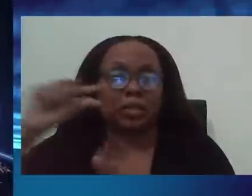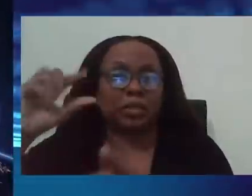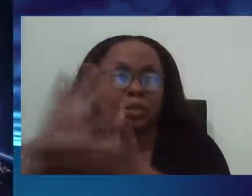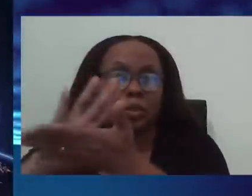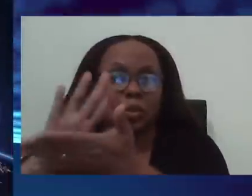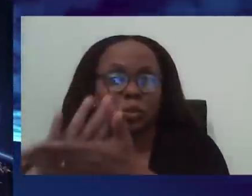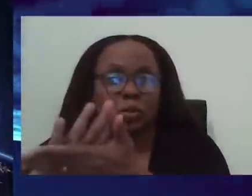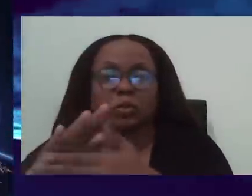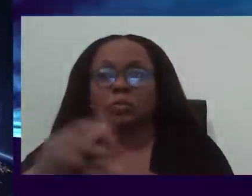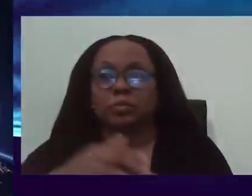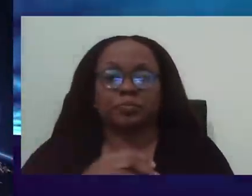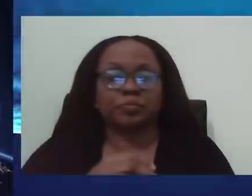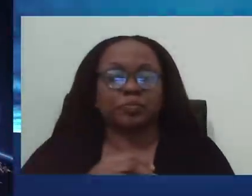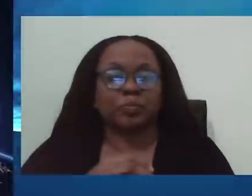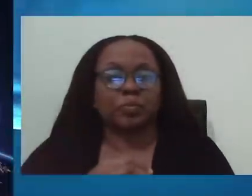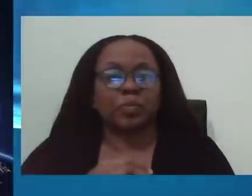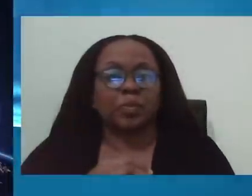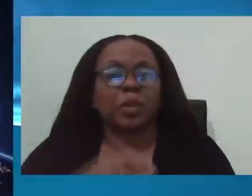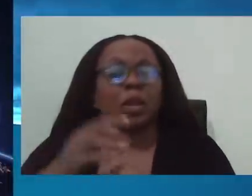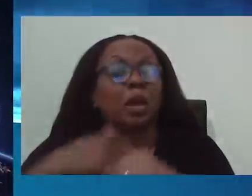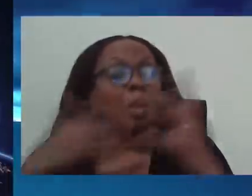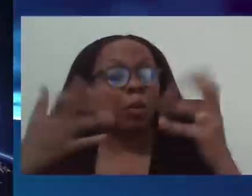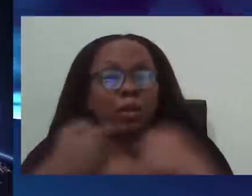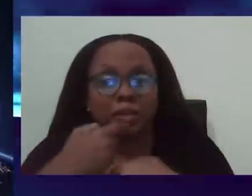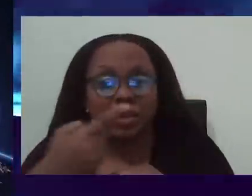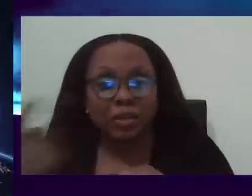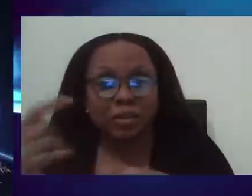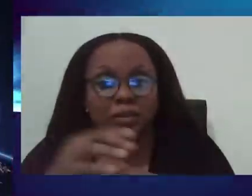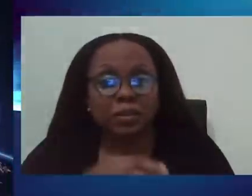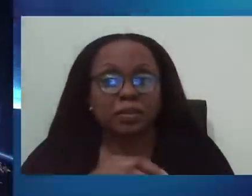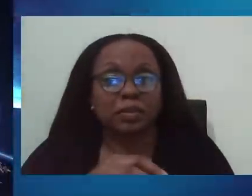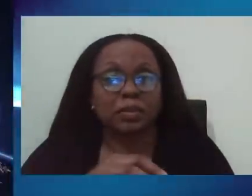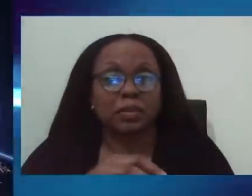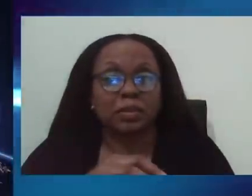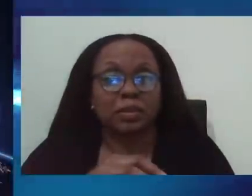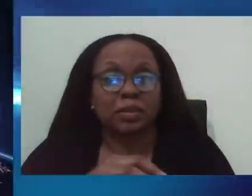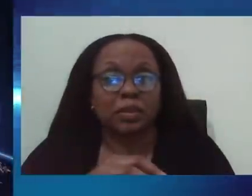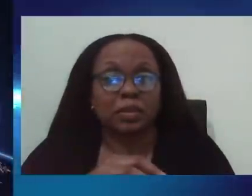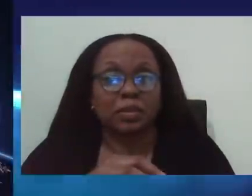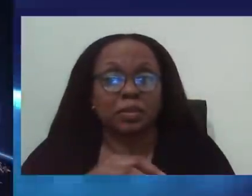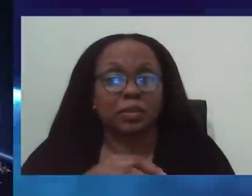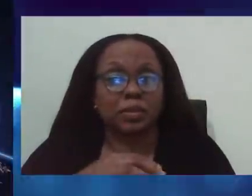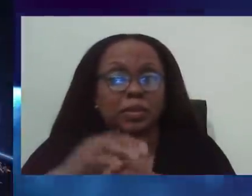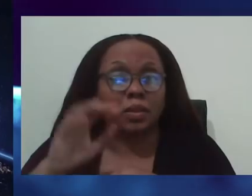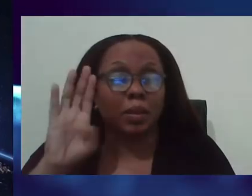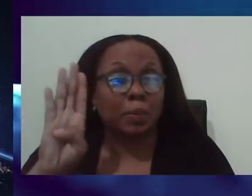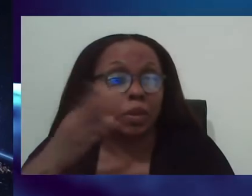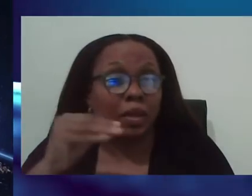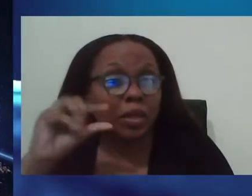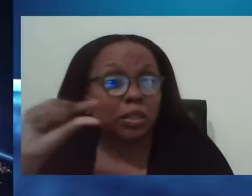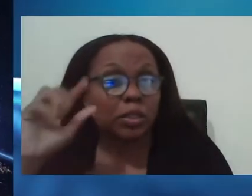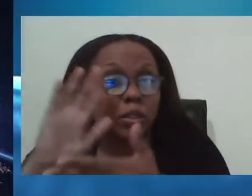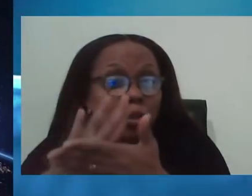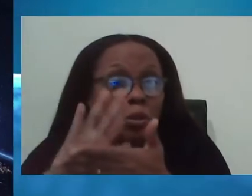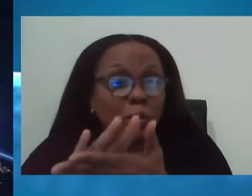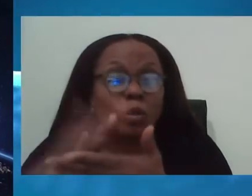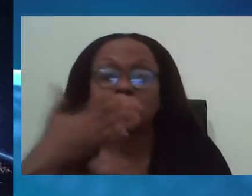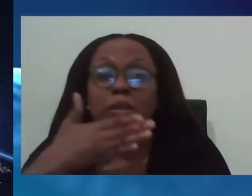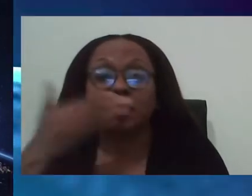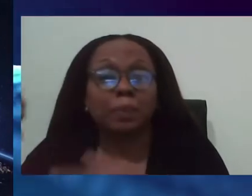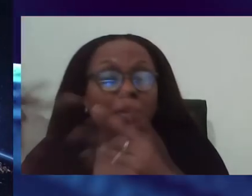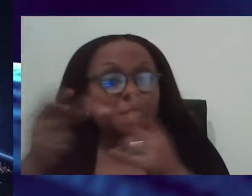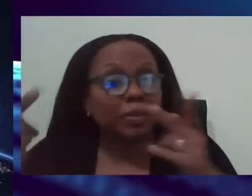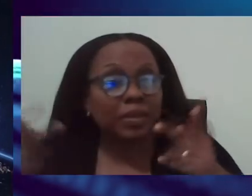that that facility is actually the best place on the island for you to get the care that you need. The